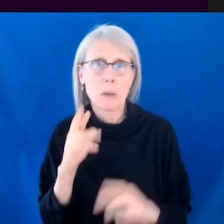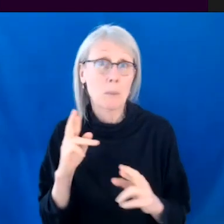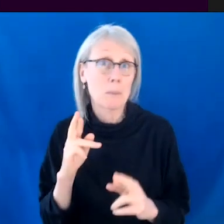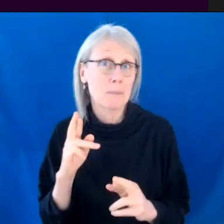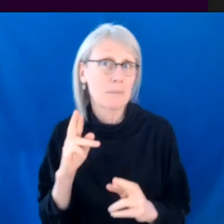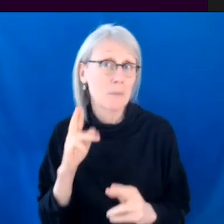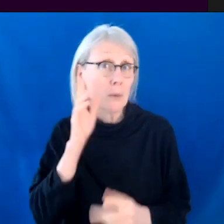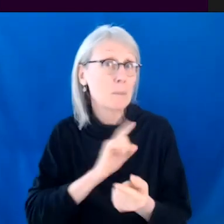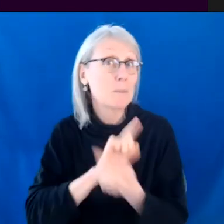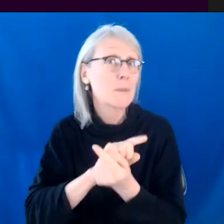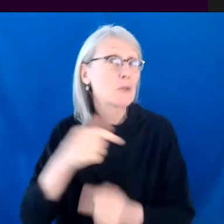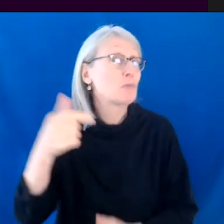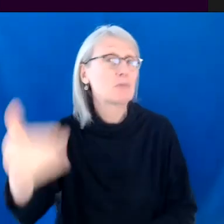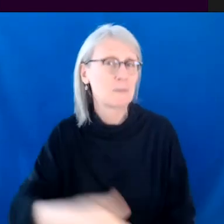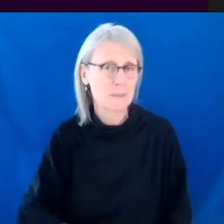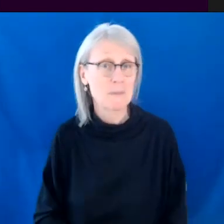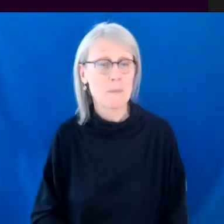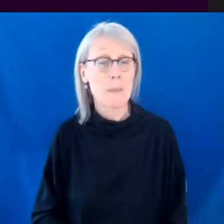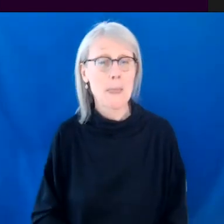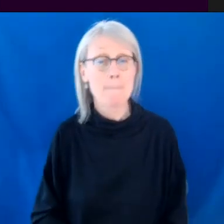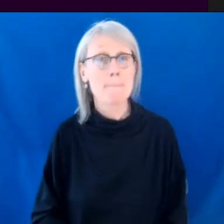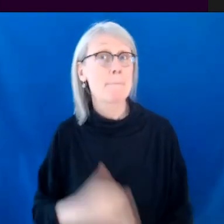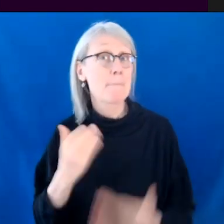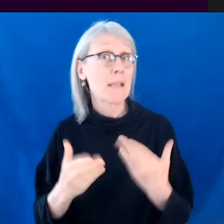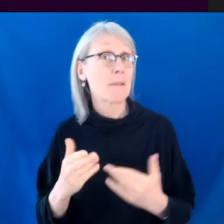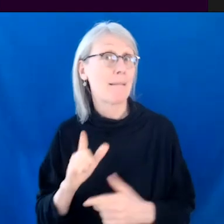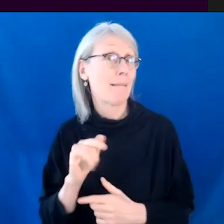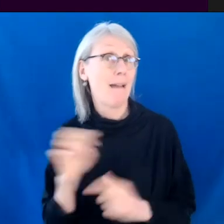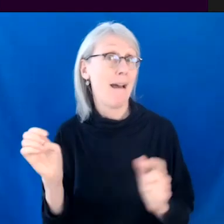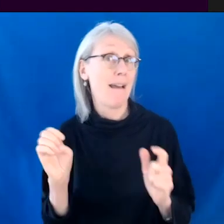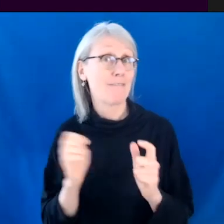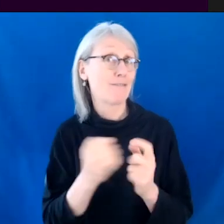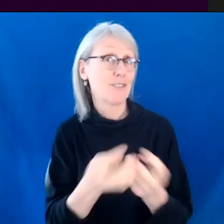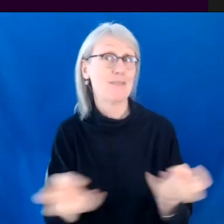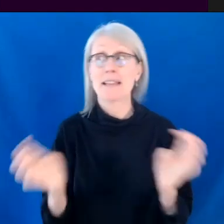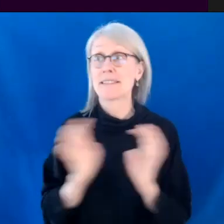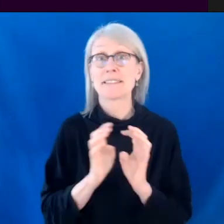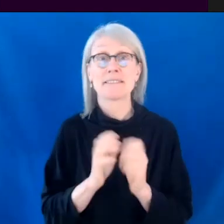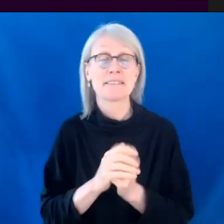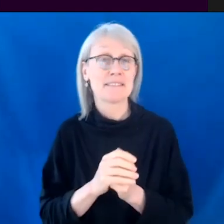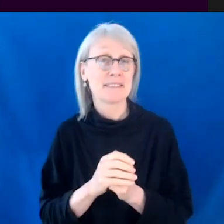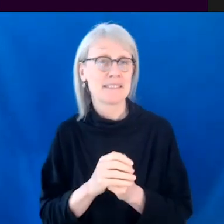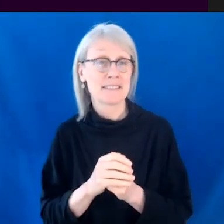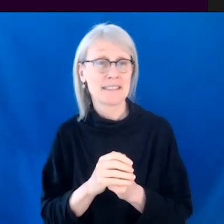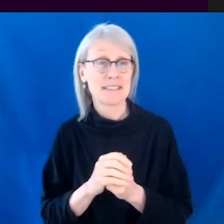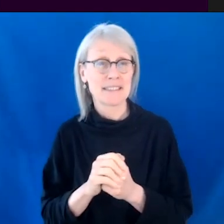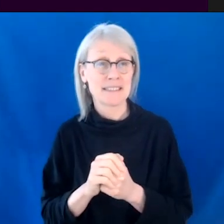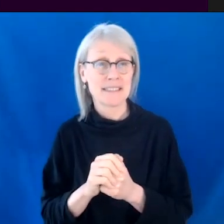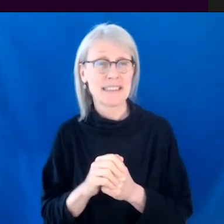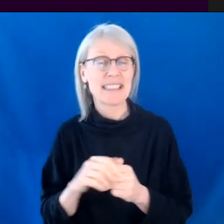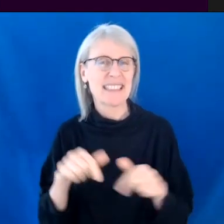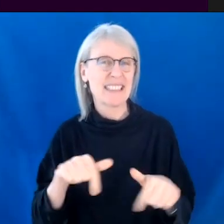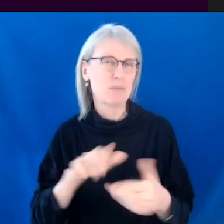uh, one day, maybe we'll have a live event one day that we'll get to do, uh, live in person, I guess, an in-person event,